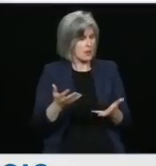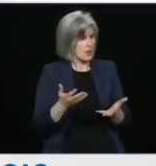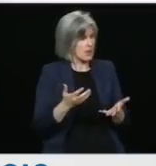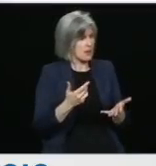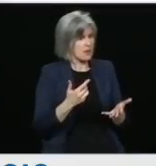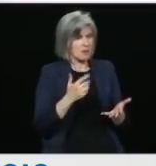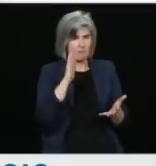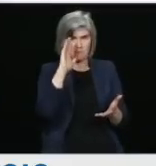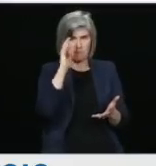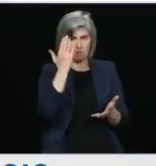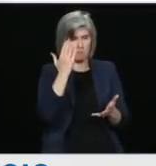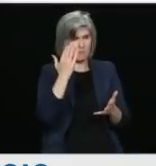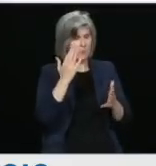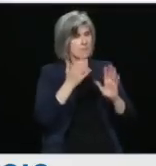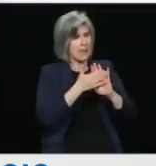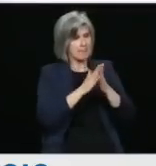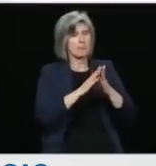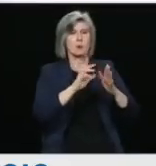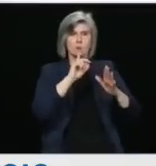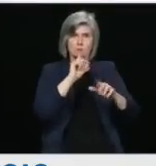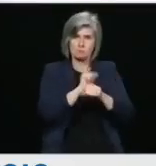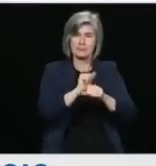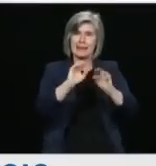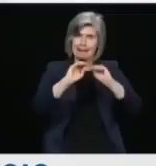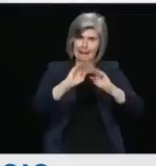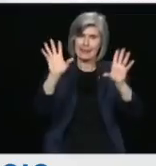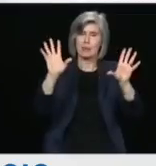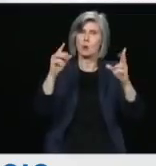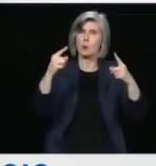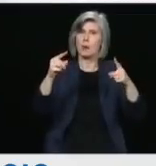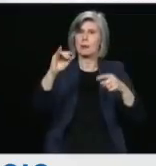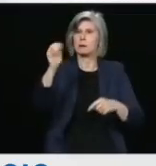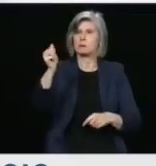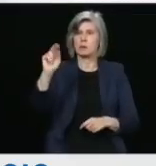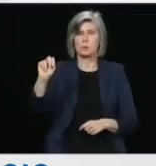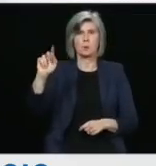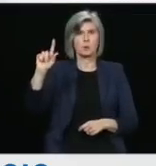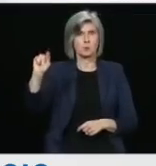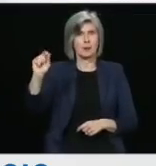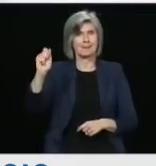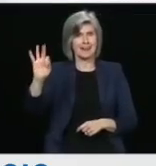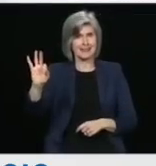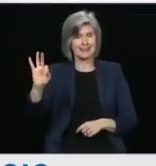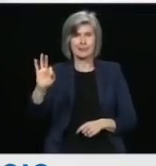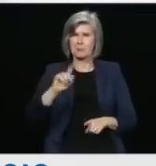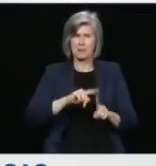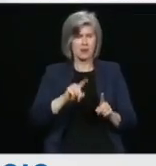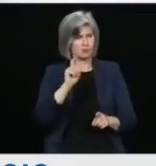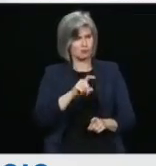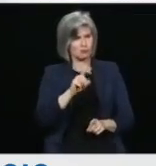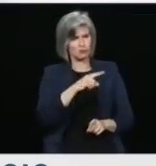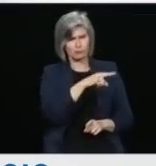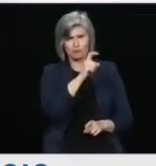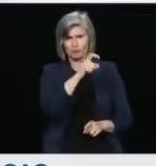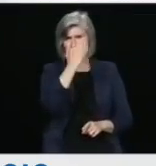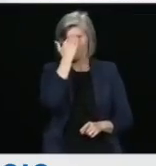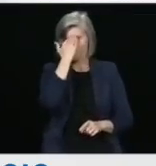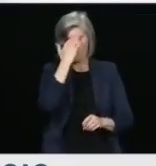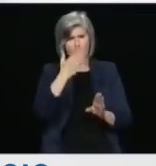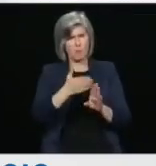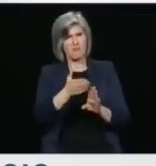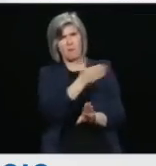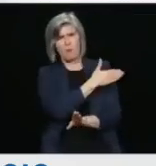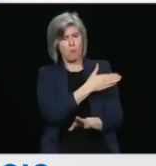when the judge's ruling suggests that you should have known well before that, that the activities in question were contentious or